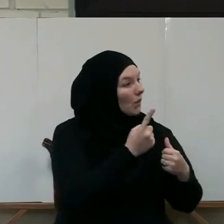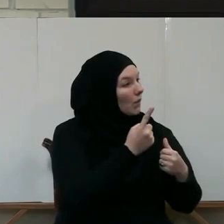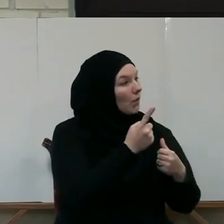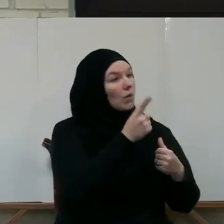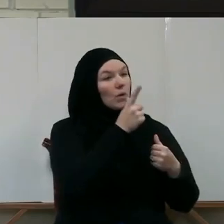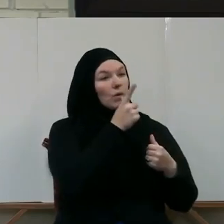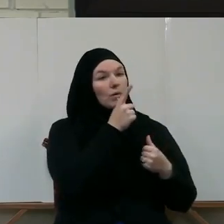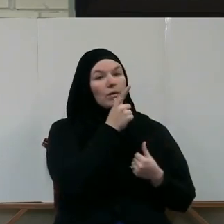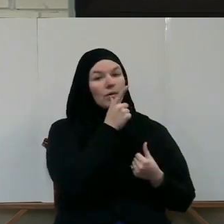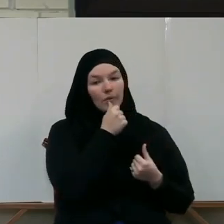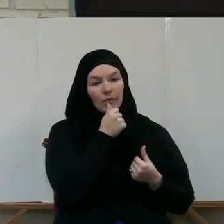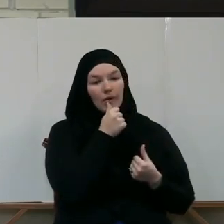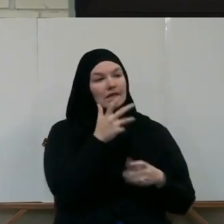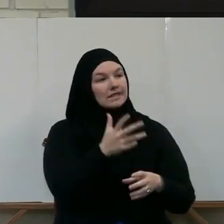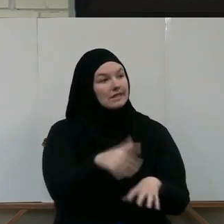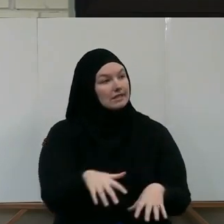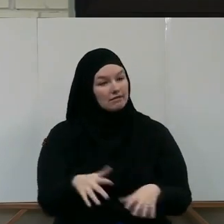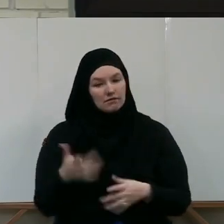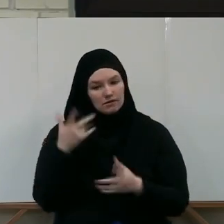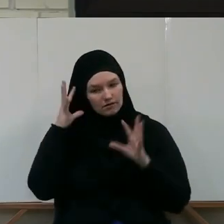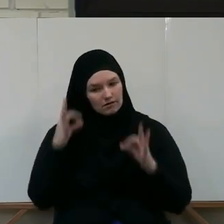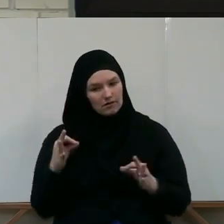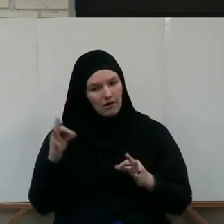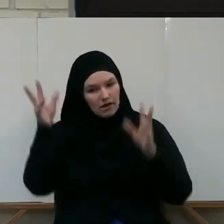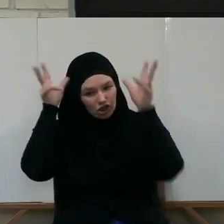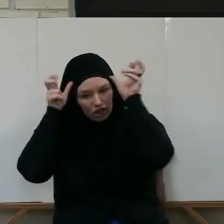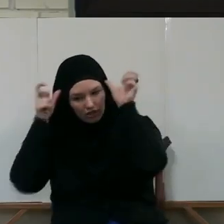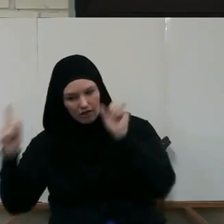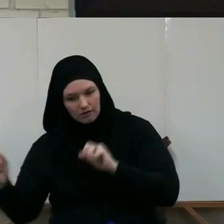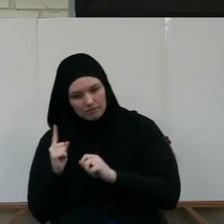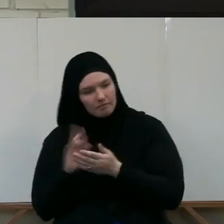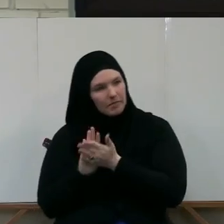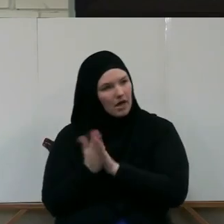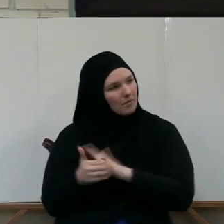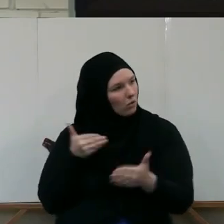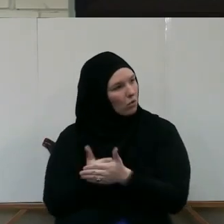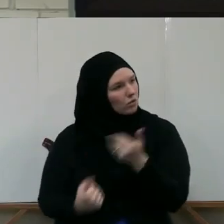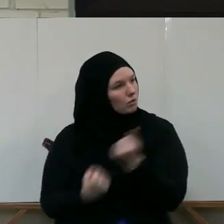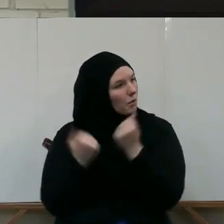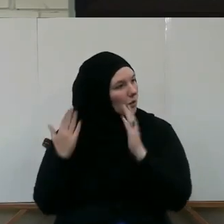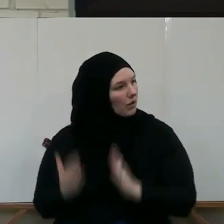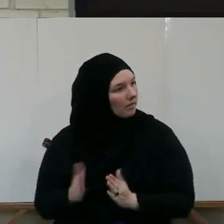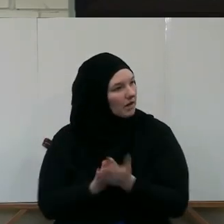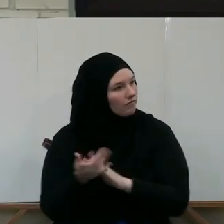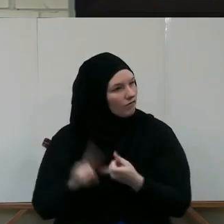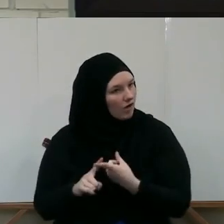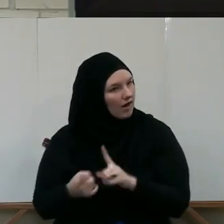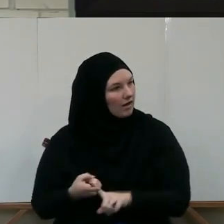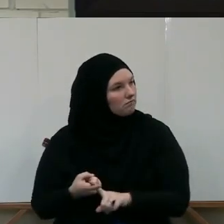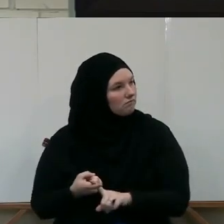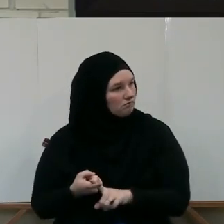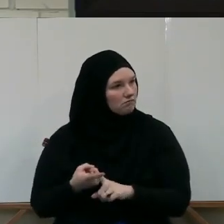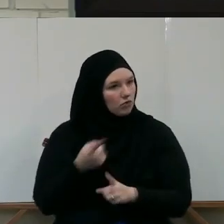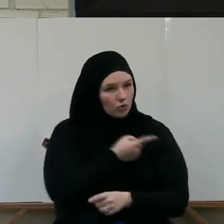takes shaitan As his closest loyal supporter The one who gives Who is given his obedience His